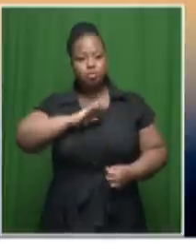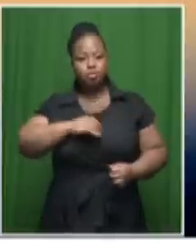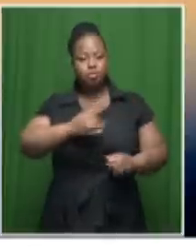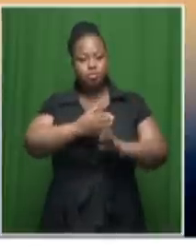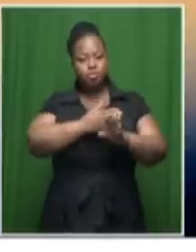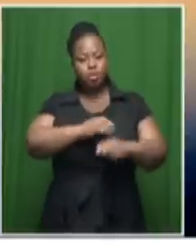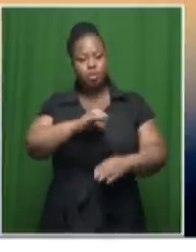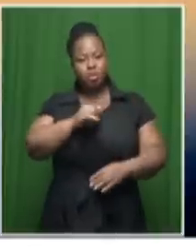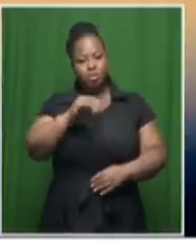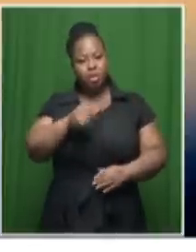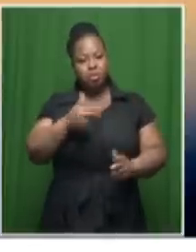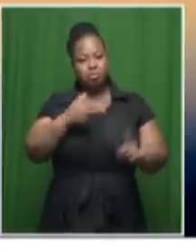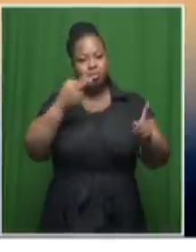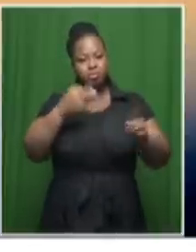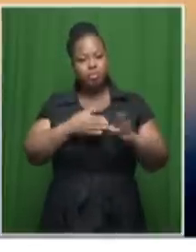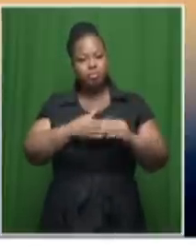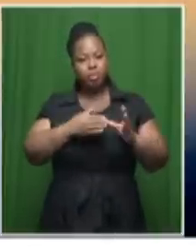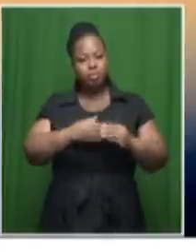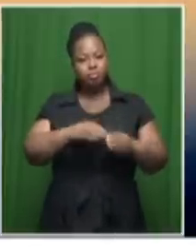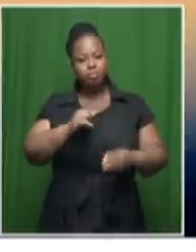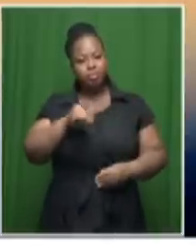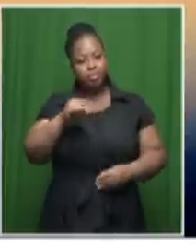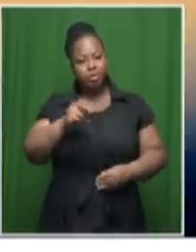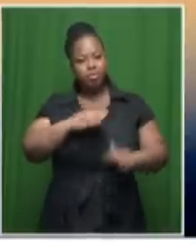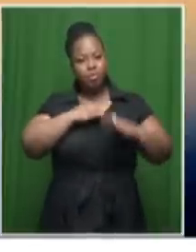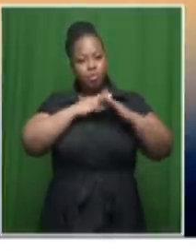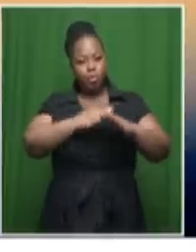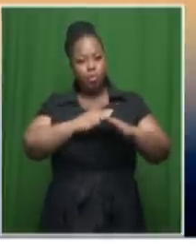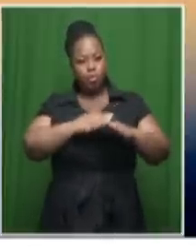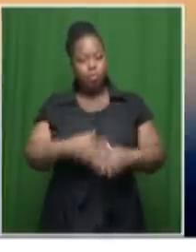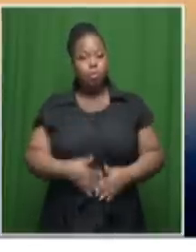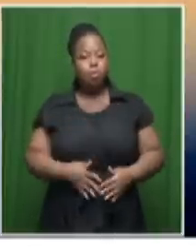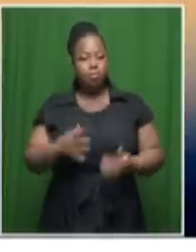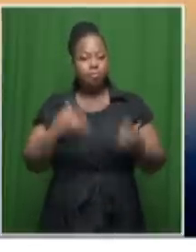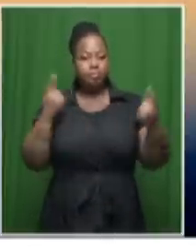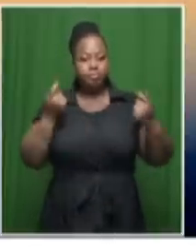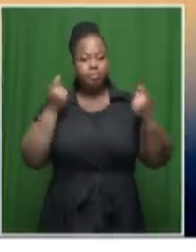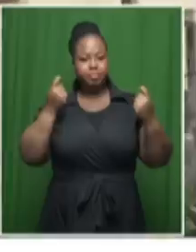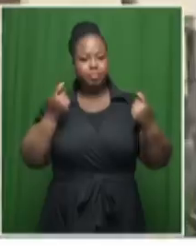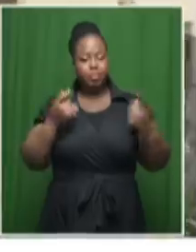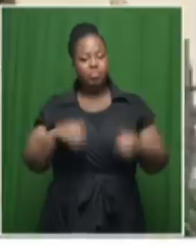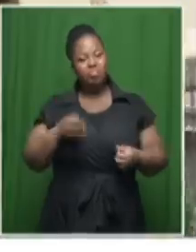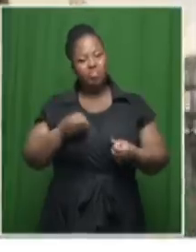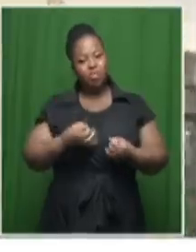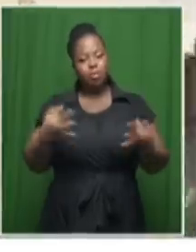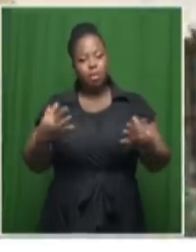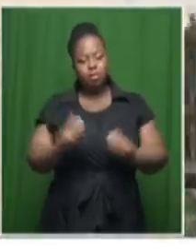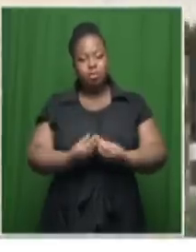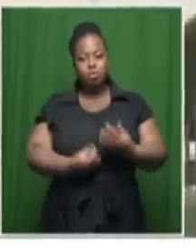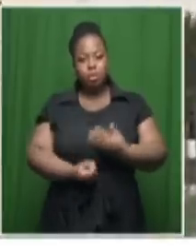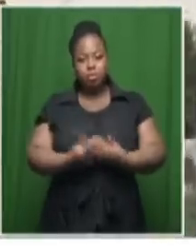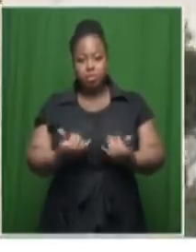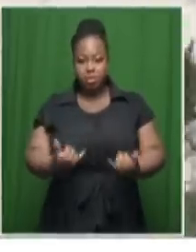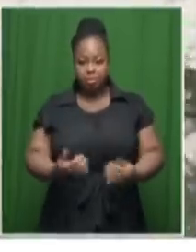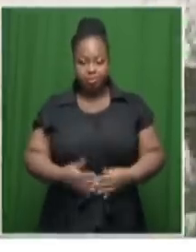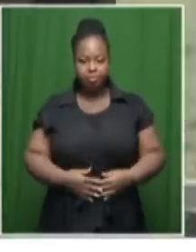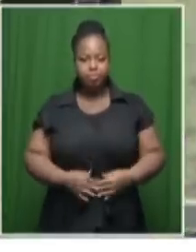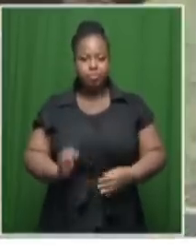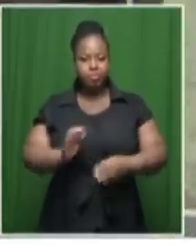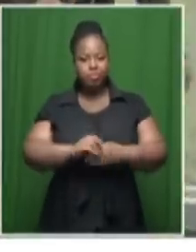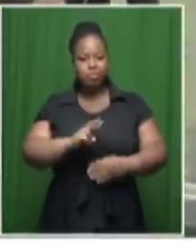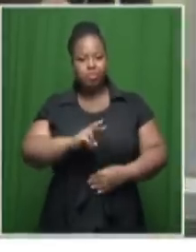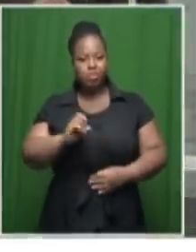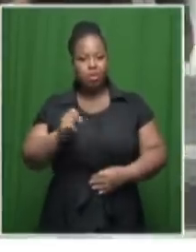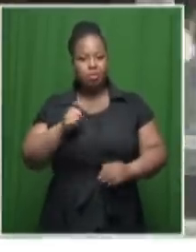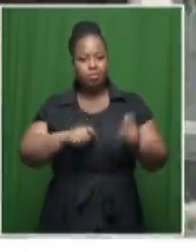Siskai were shot dead by members of the Siskai Defence Force, will be marked by a number of events today. Now, more